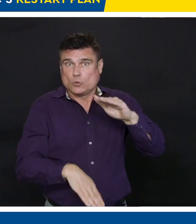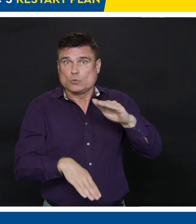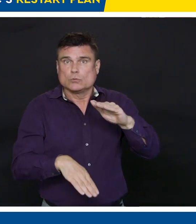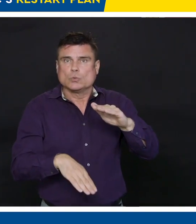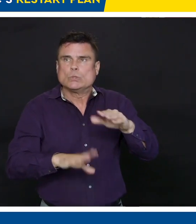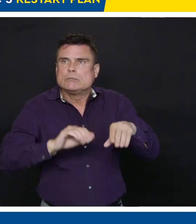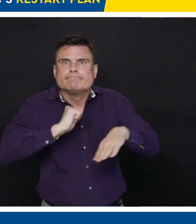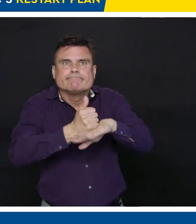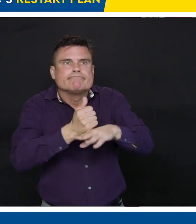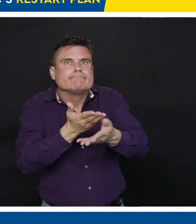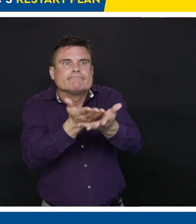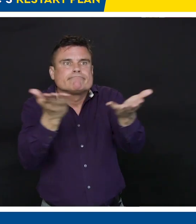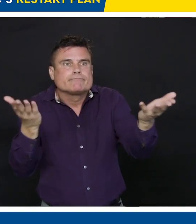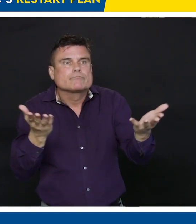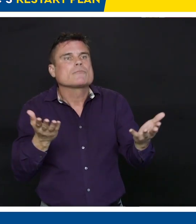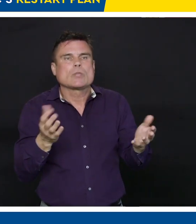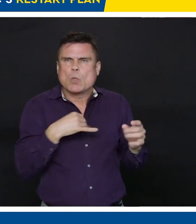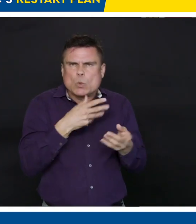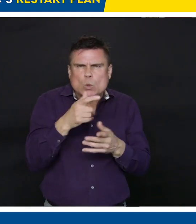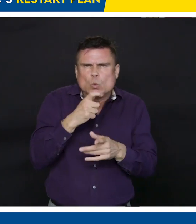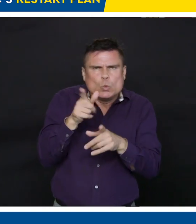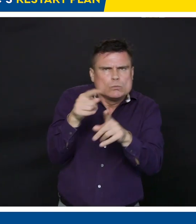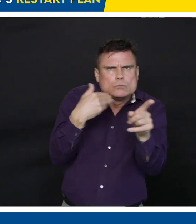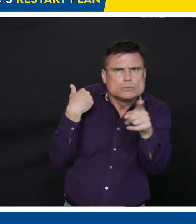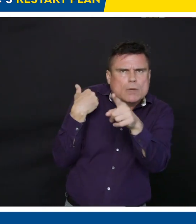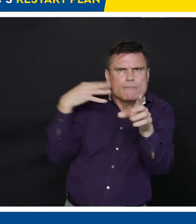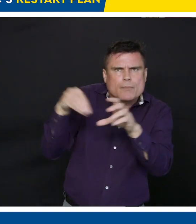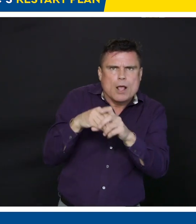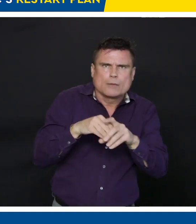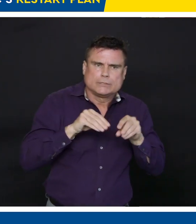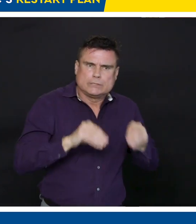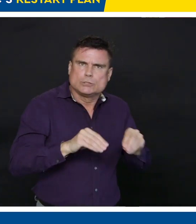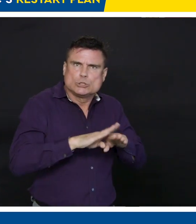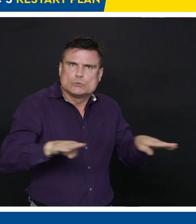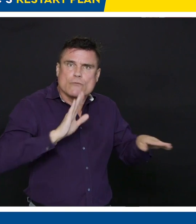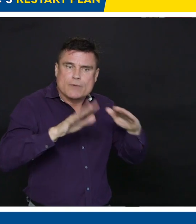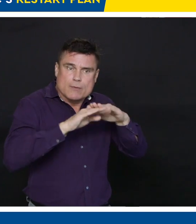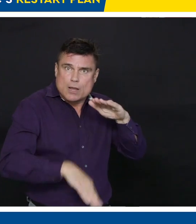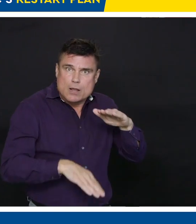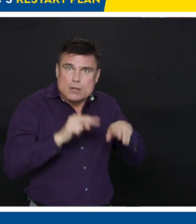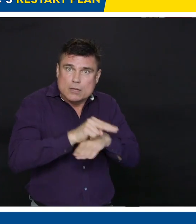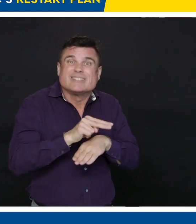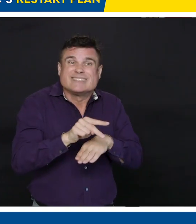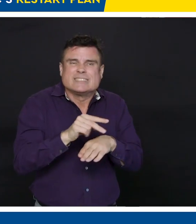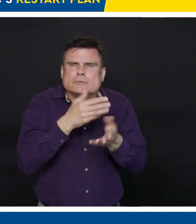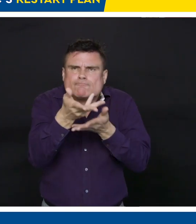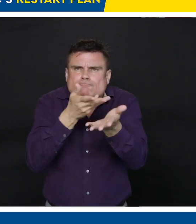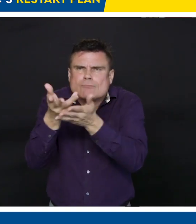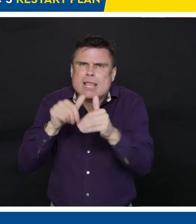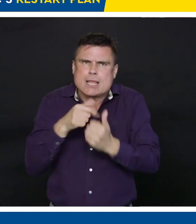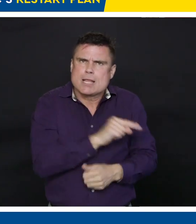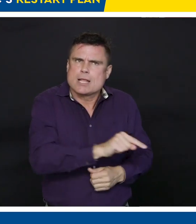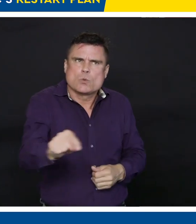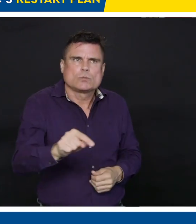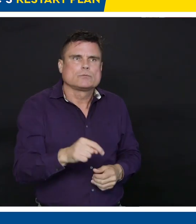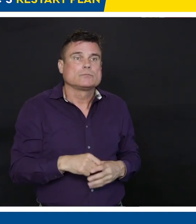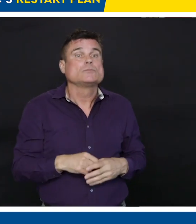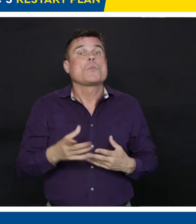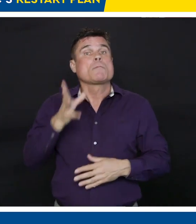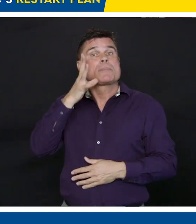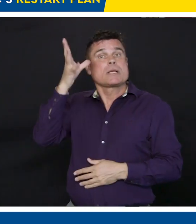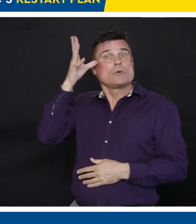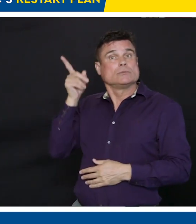amenable to suggestion, based on my experience as a parent. And we need to find ways to work through that. But I know